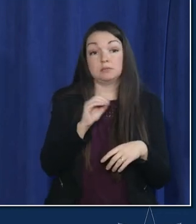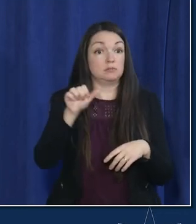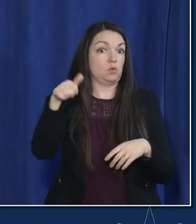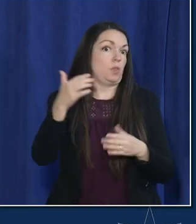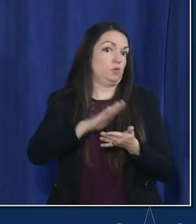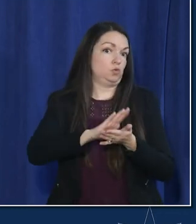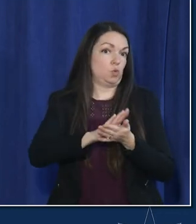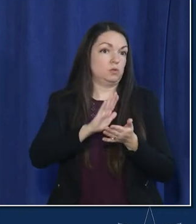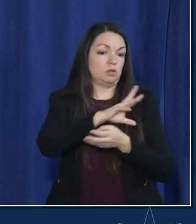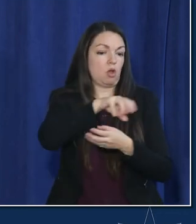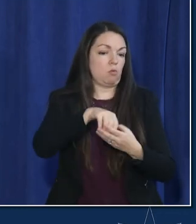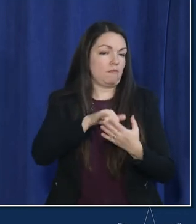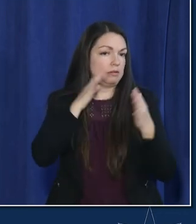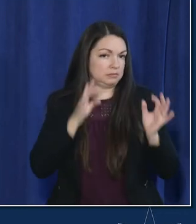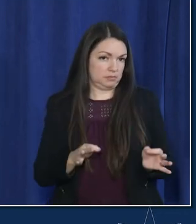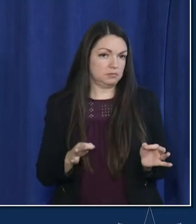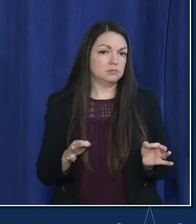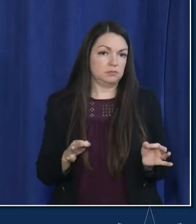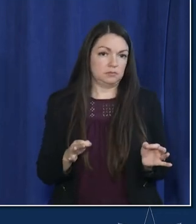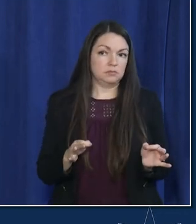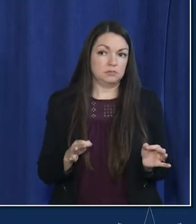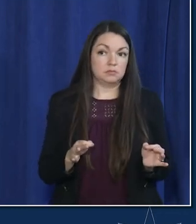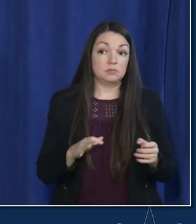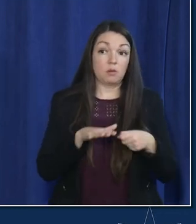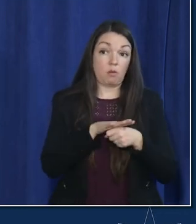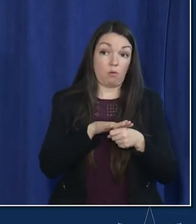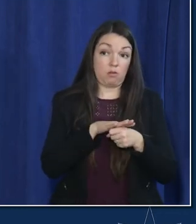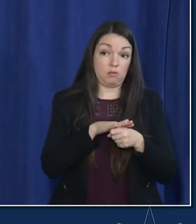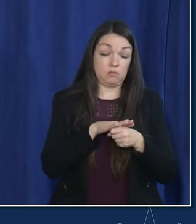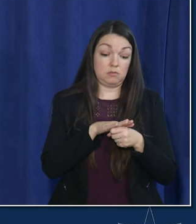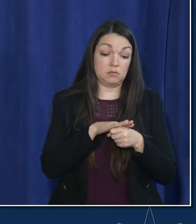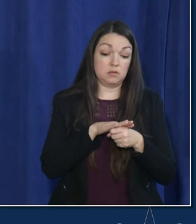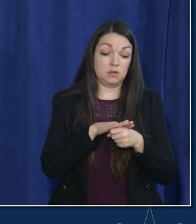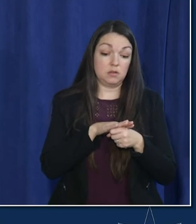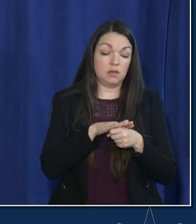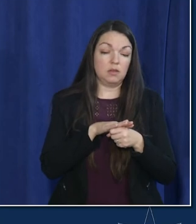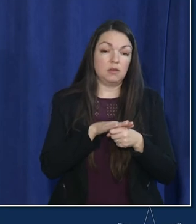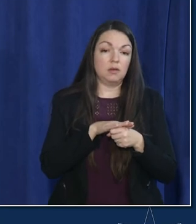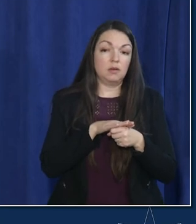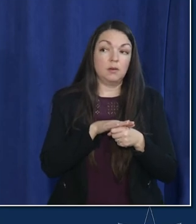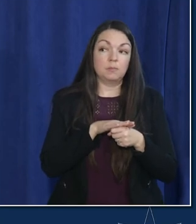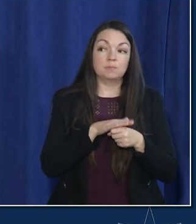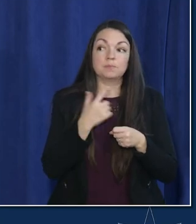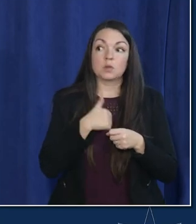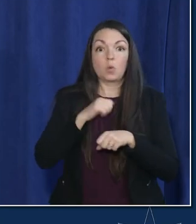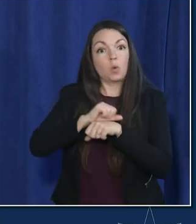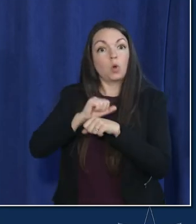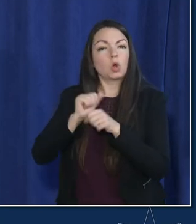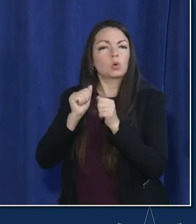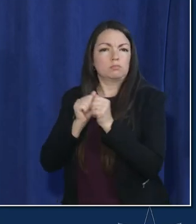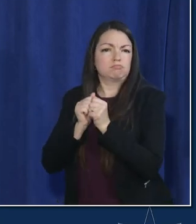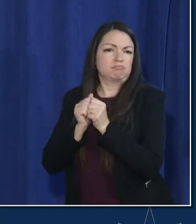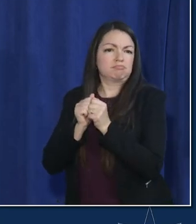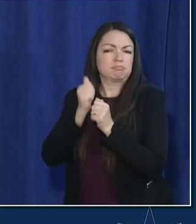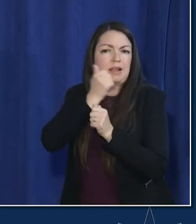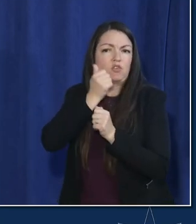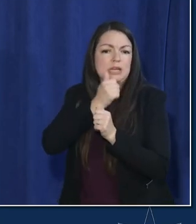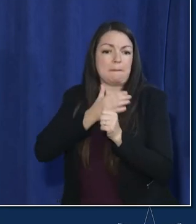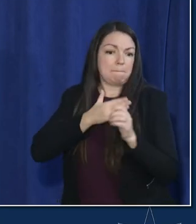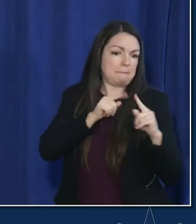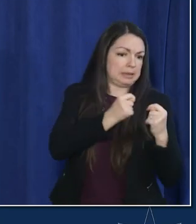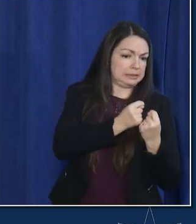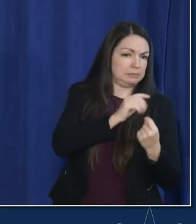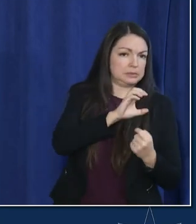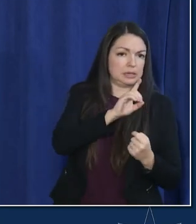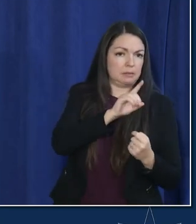of that larger decision what we're looking at locally is a few things so um first of all we work really closely every single day my team at